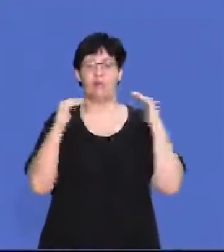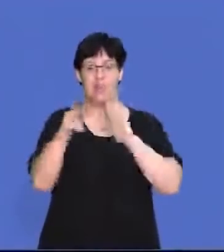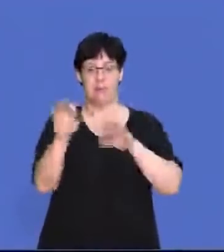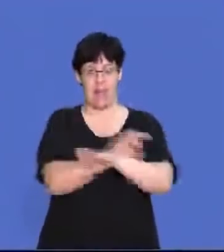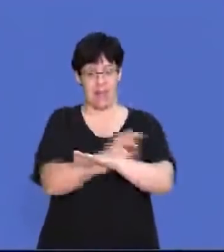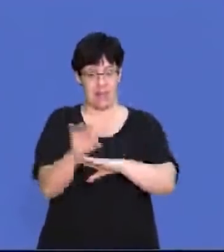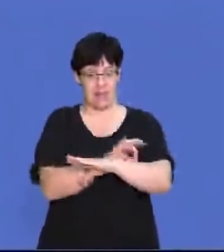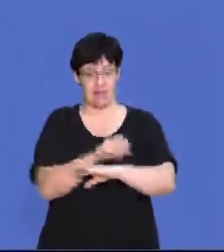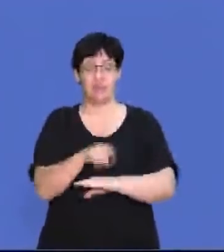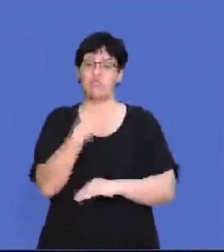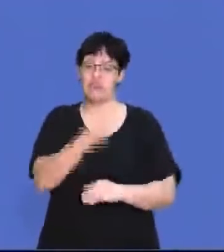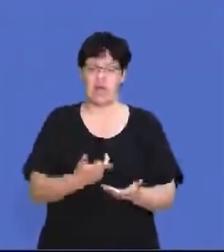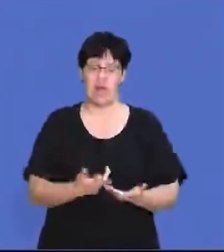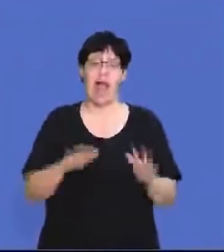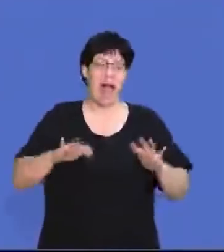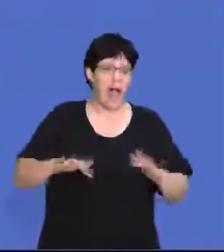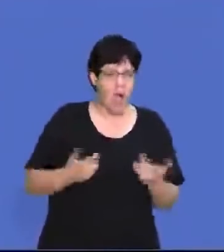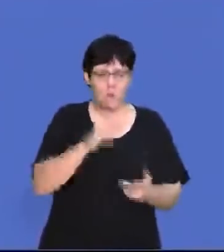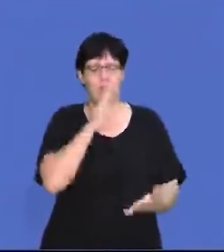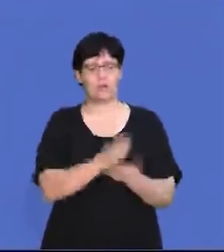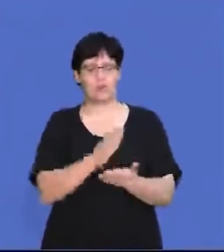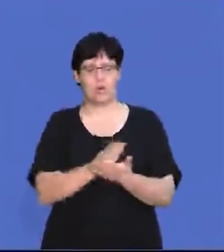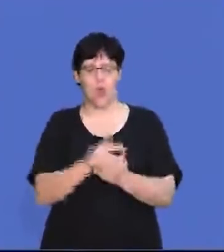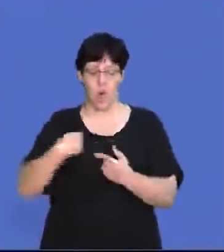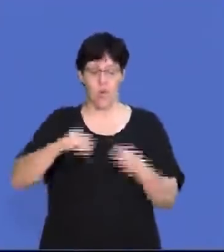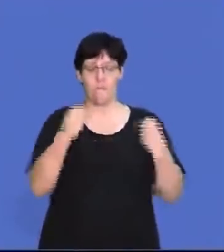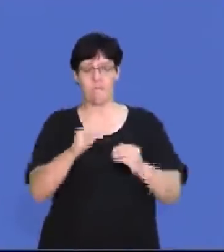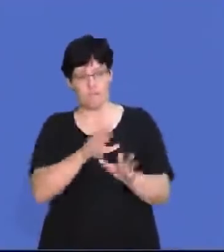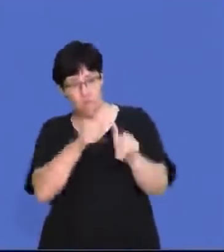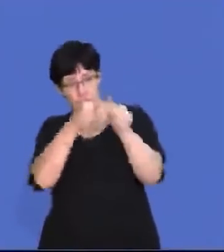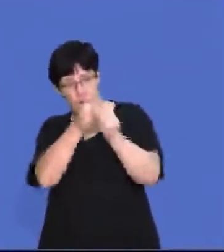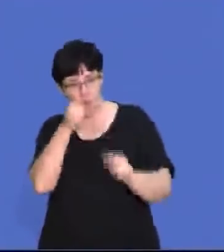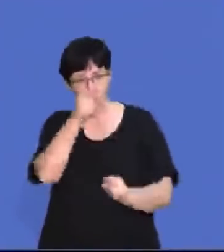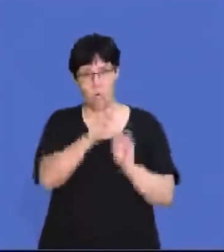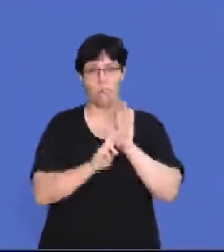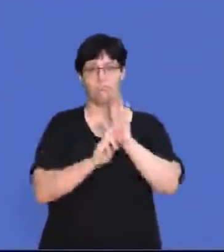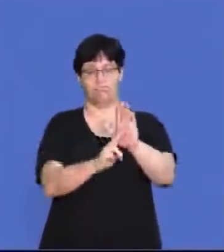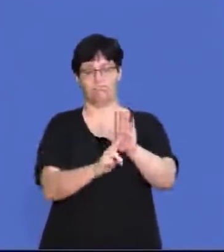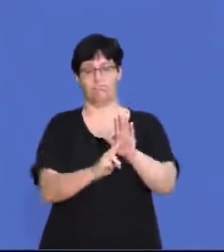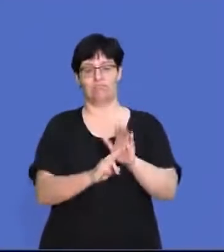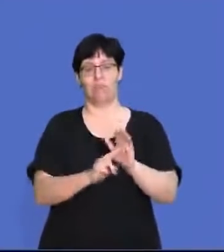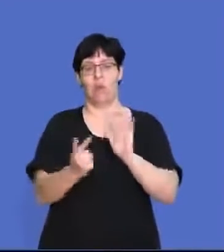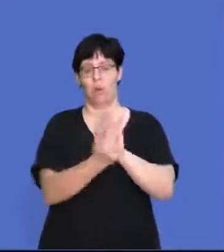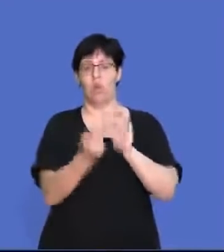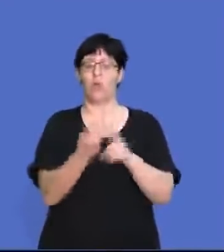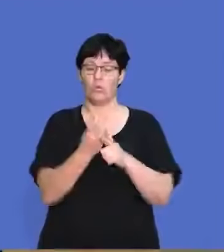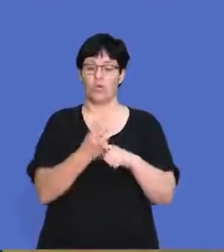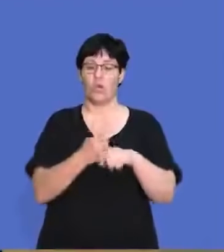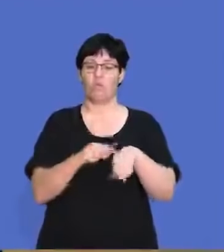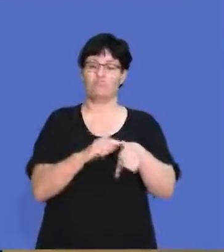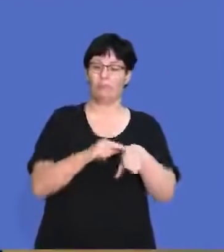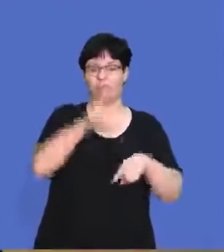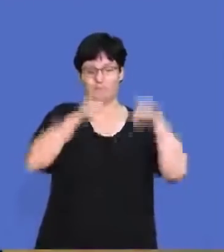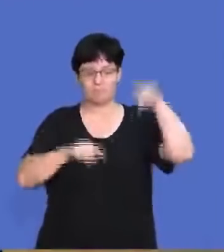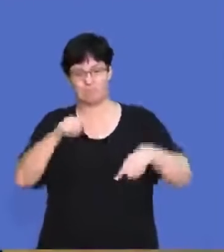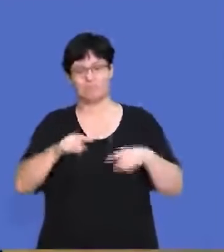Plan. So where they're going to say, right, how are we going to ensure that our business is going to be representative of the demographics of